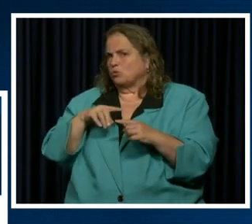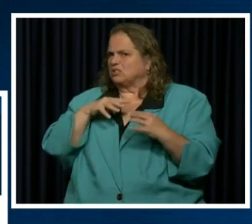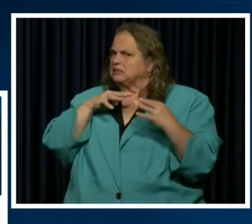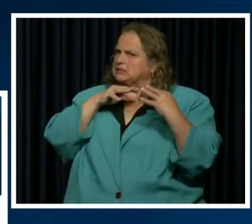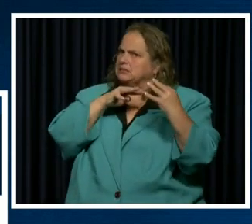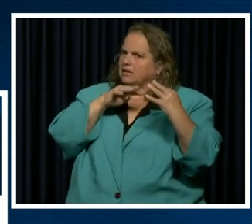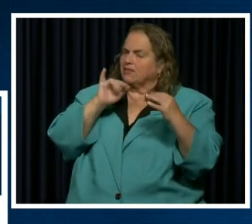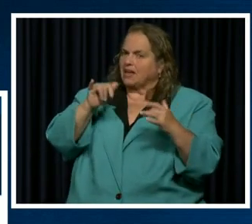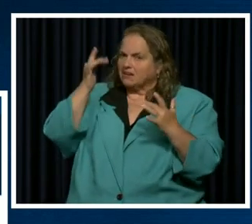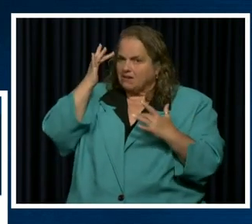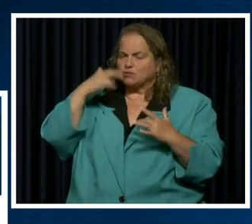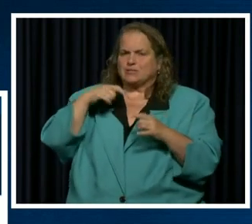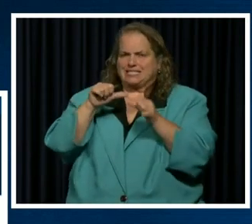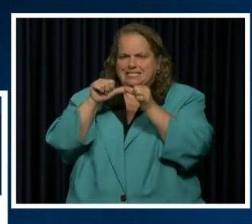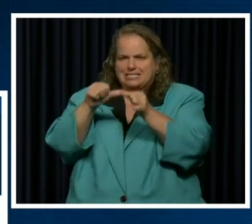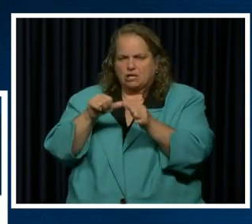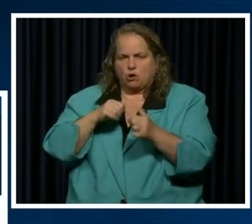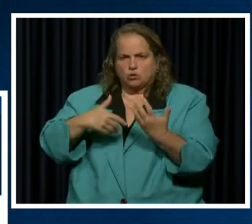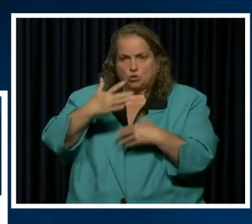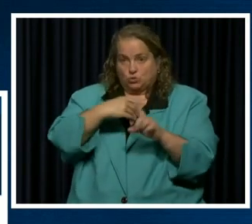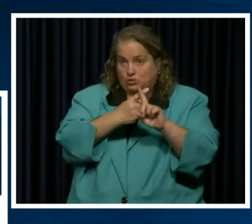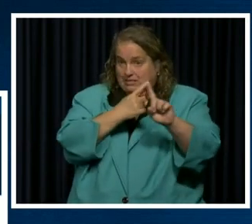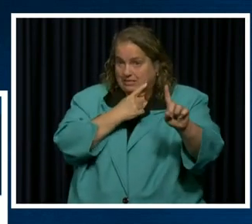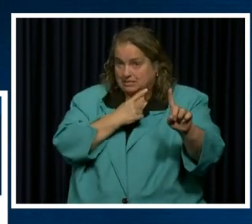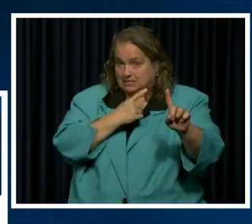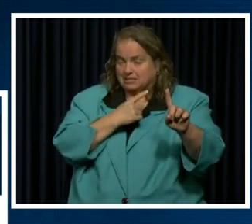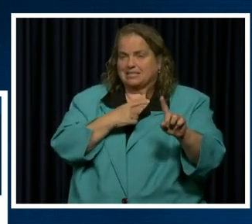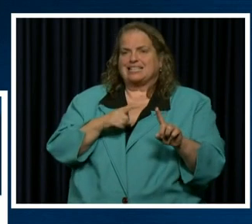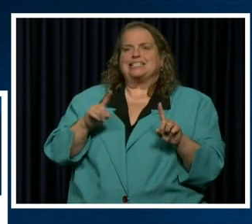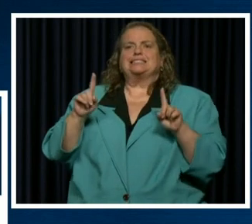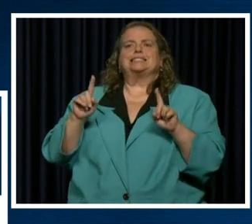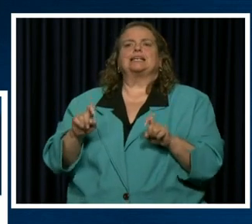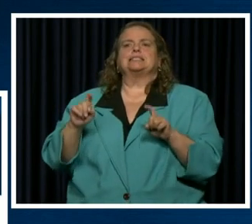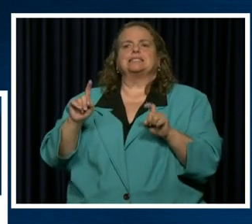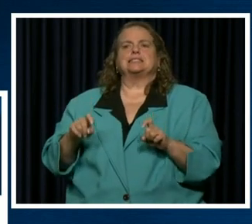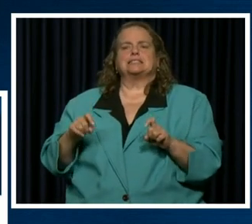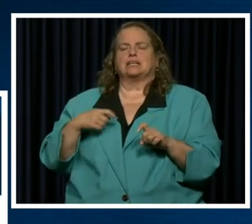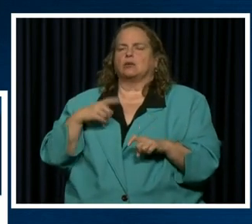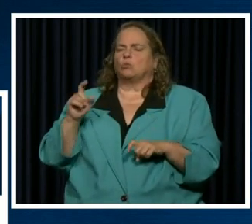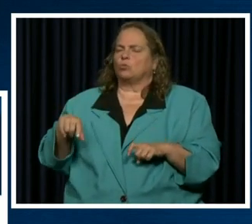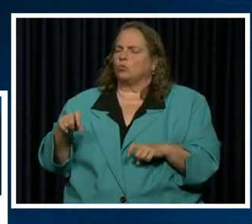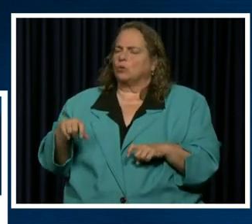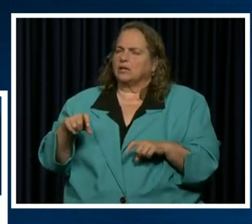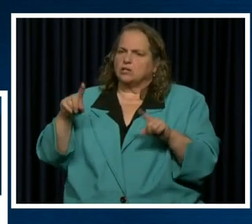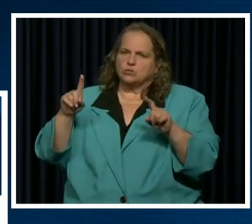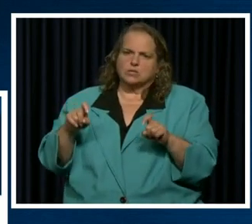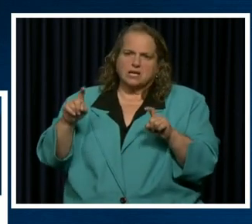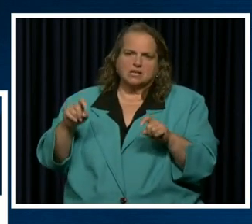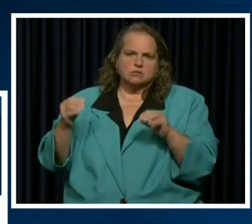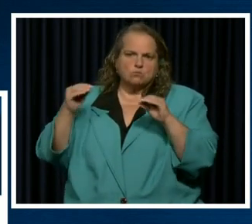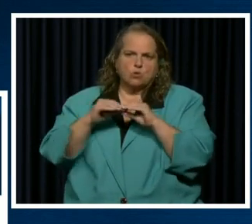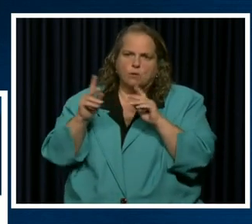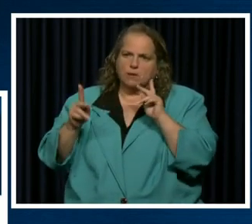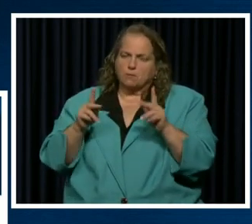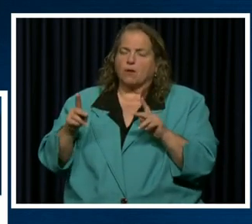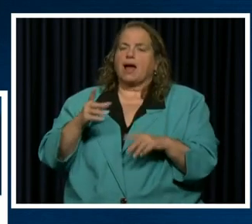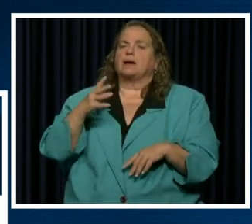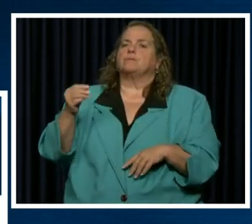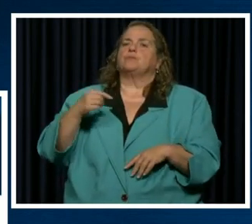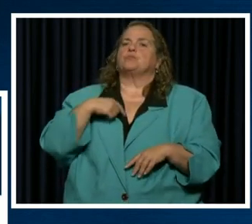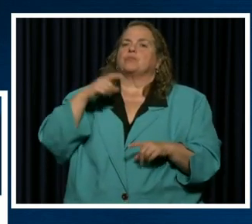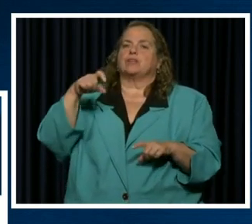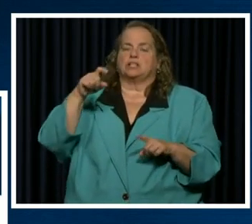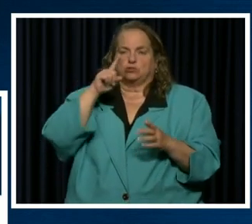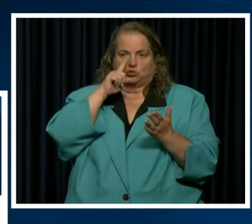virus, we need to continue our social distancing. We need the testing capacity, which we now have and we need tracing, which we are